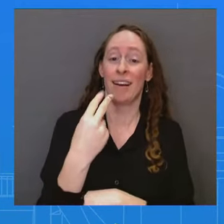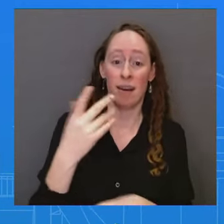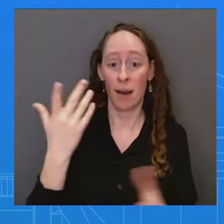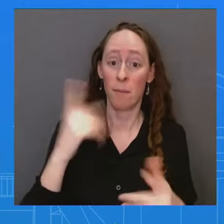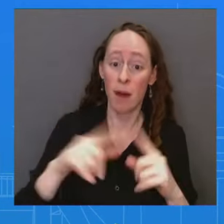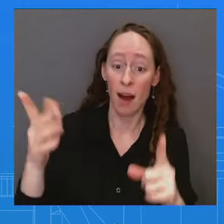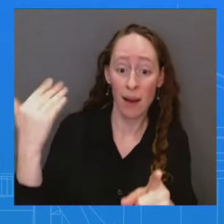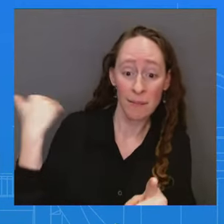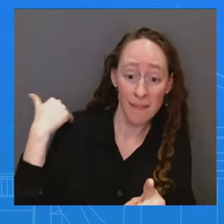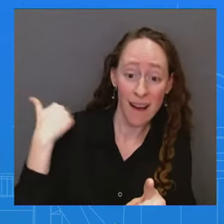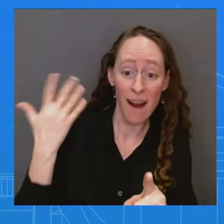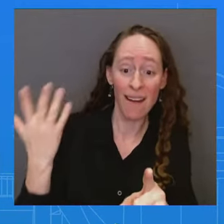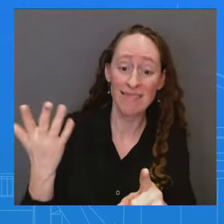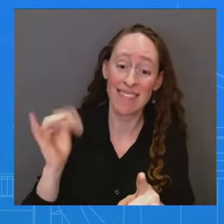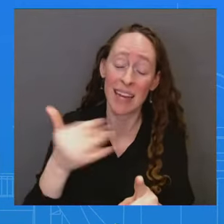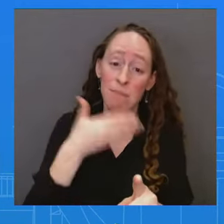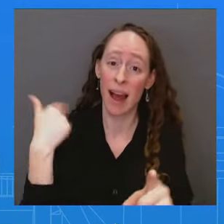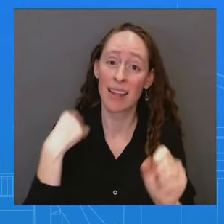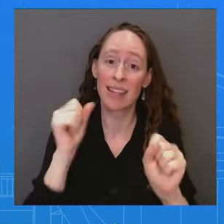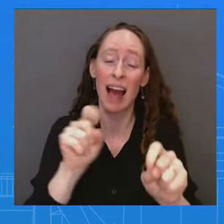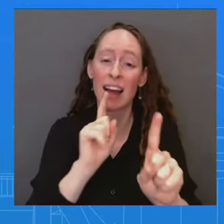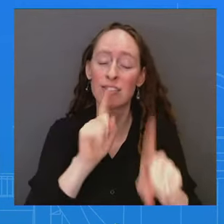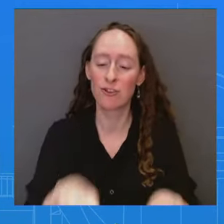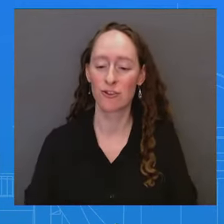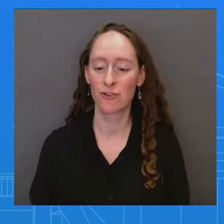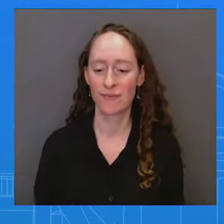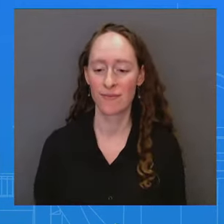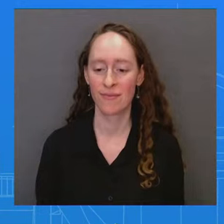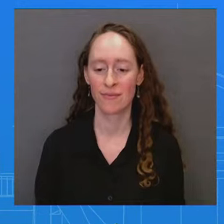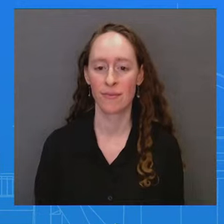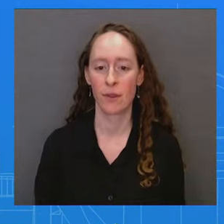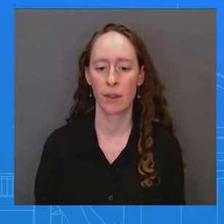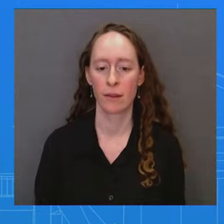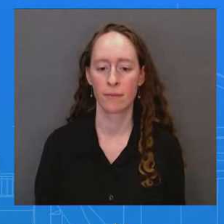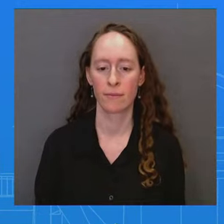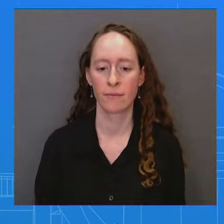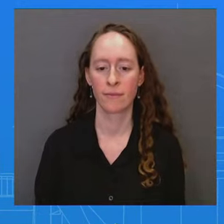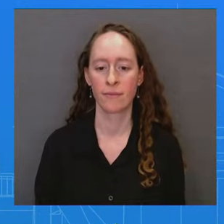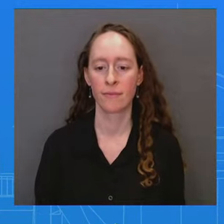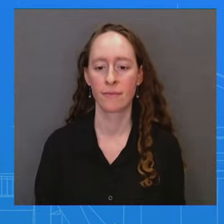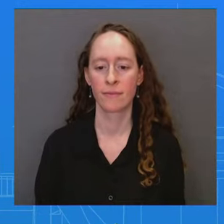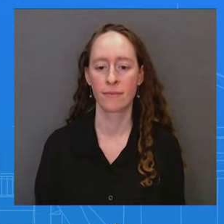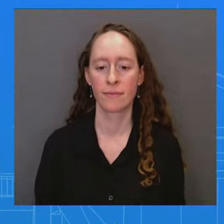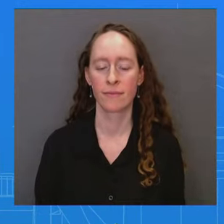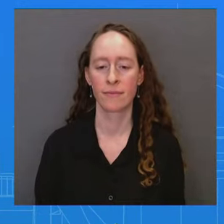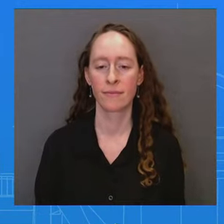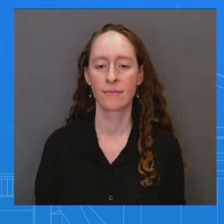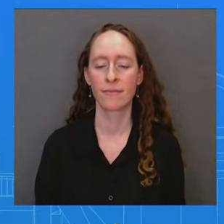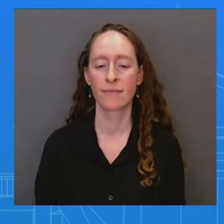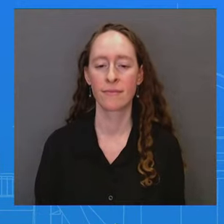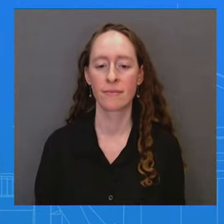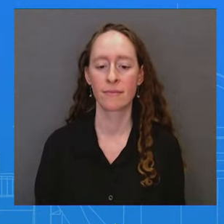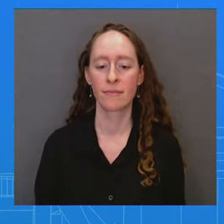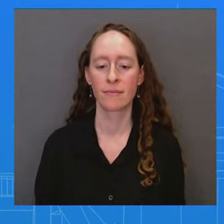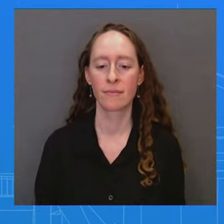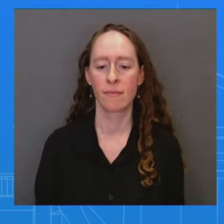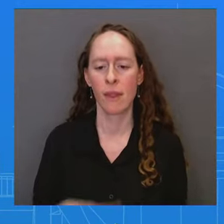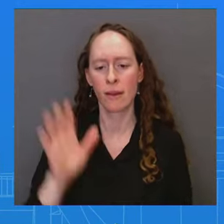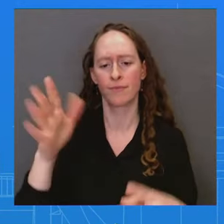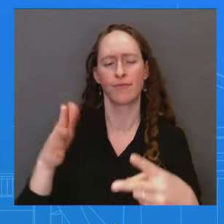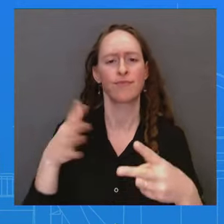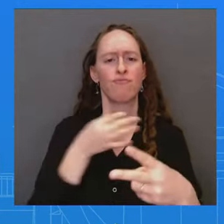Thank you, Karine. Two questions. Today at the hearing of the ICJ, the judge said that under Article